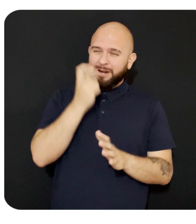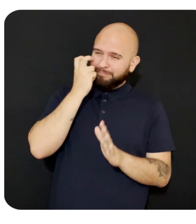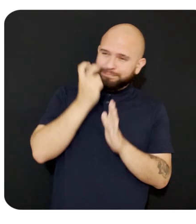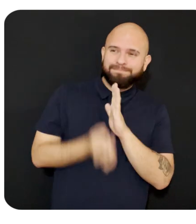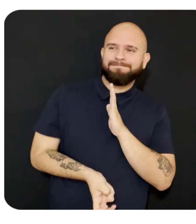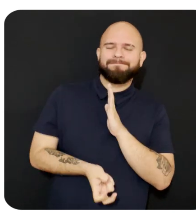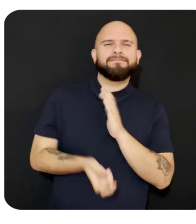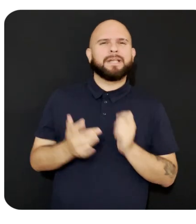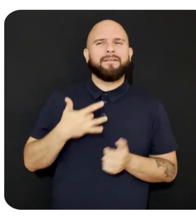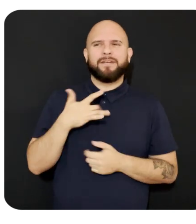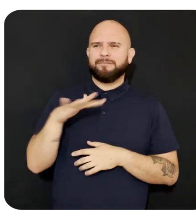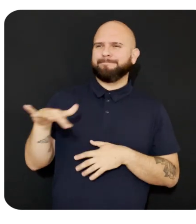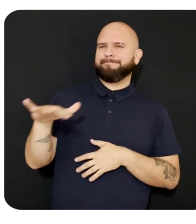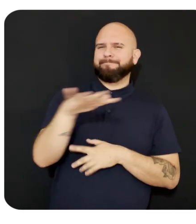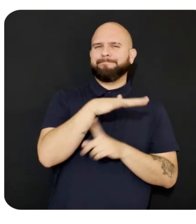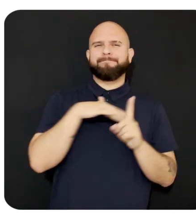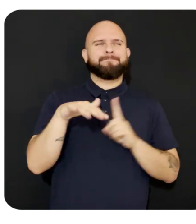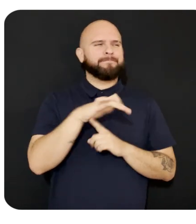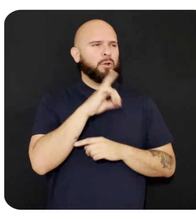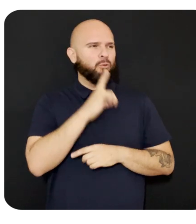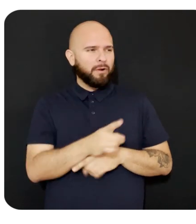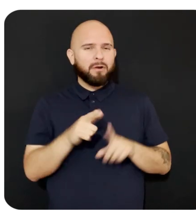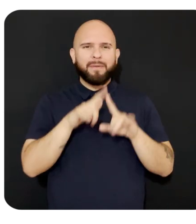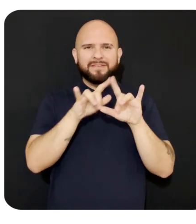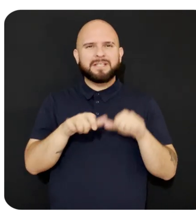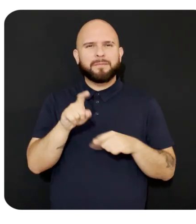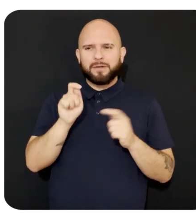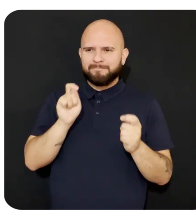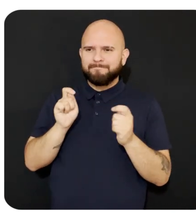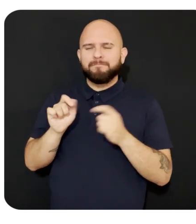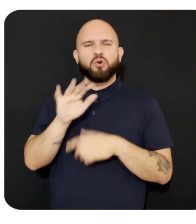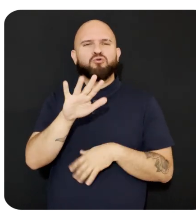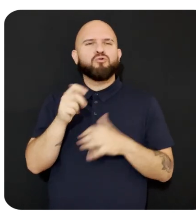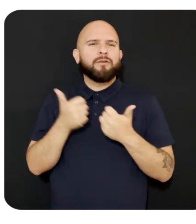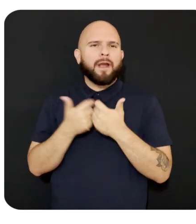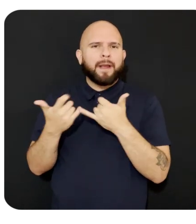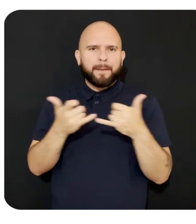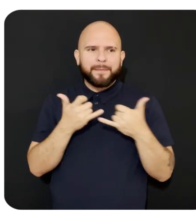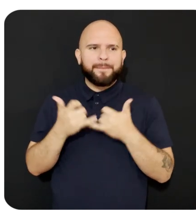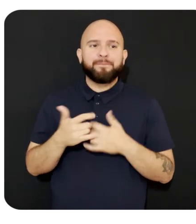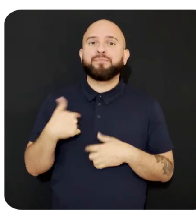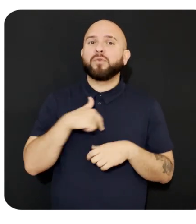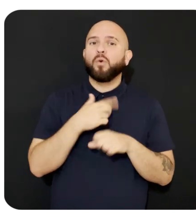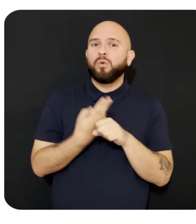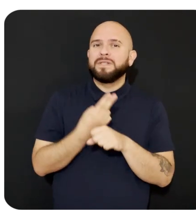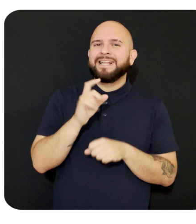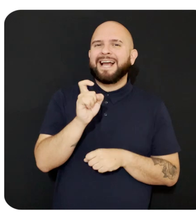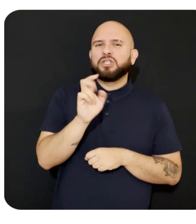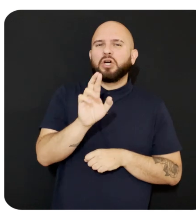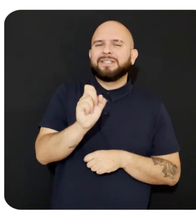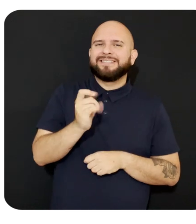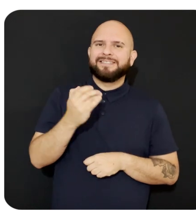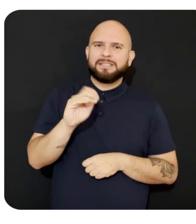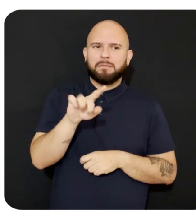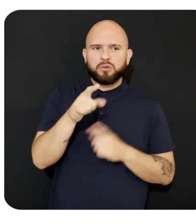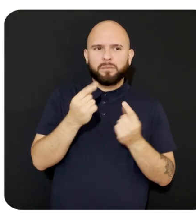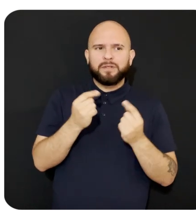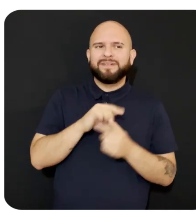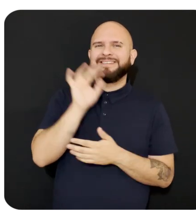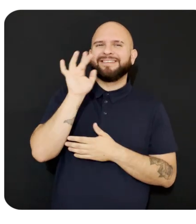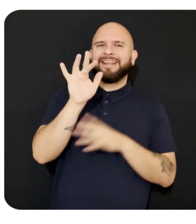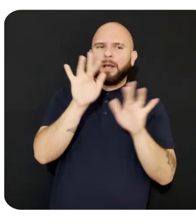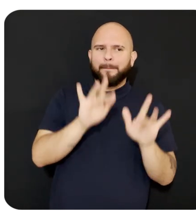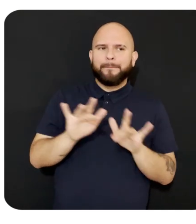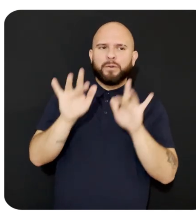realistic environment while iterating on your gameplay. Since we are using XR Sim, we select the computer icon at the top of the screen and